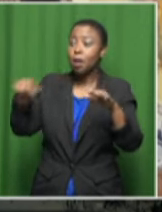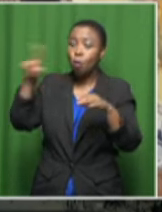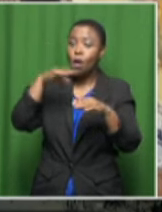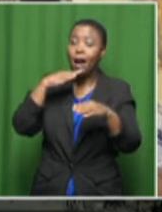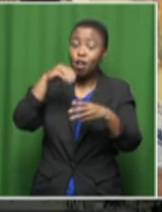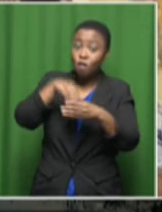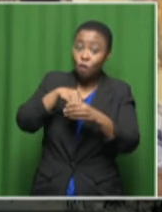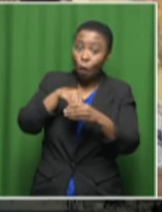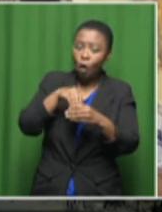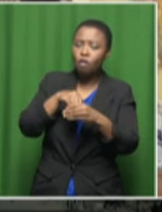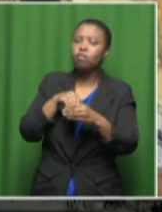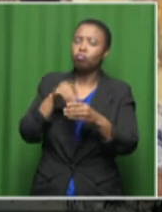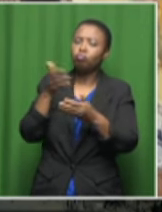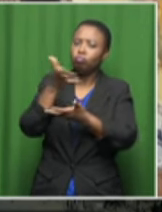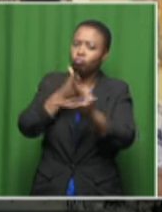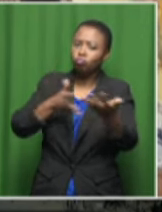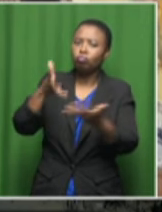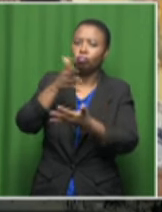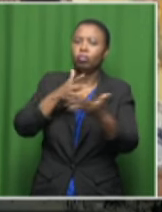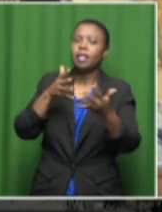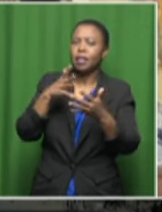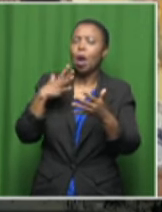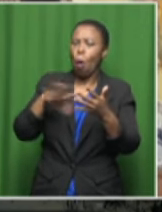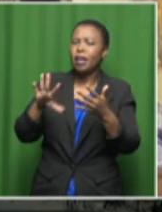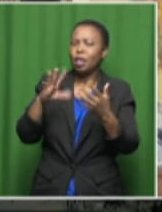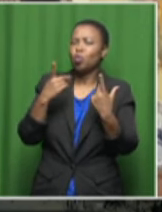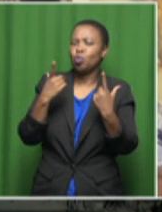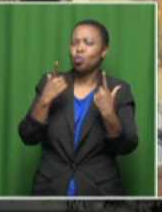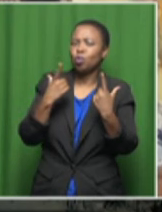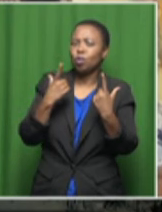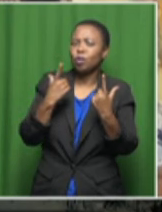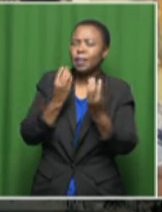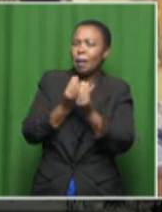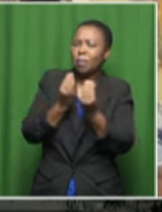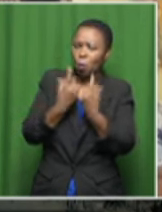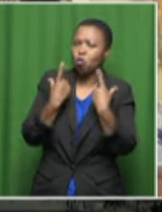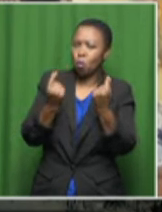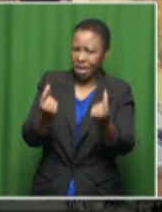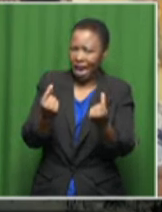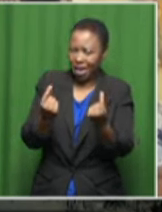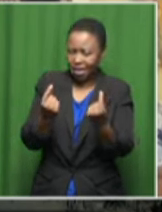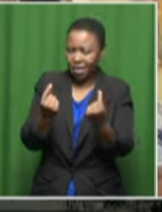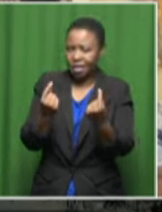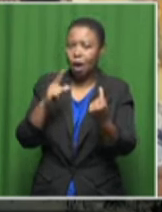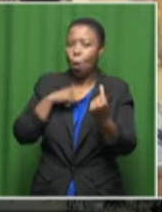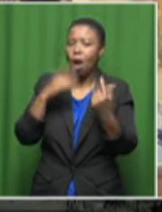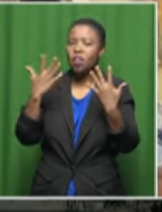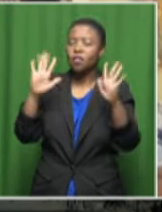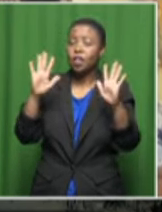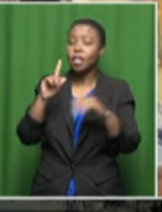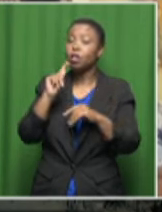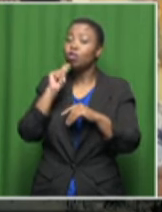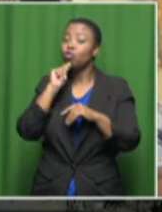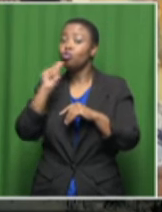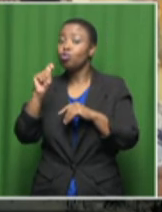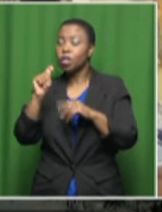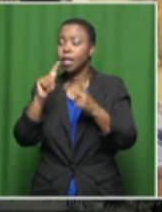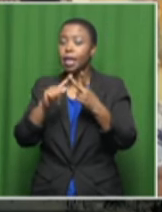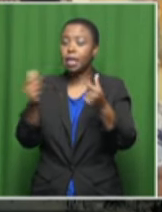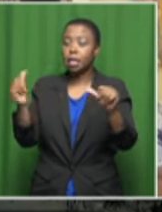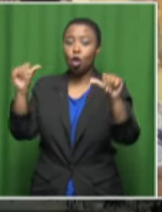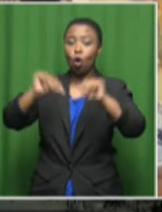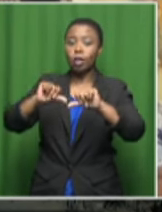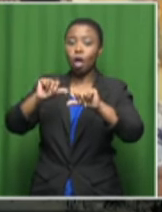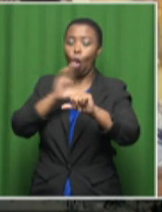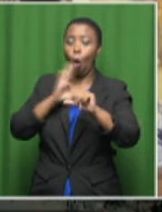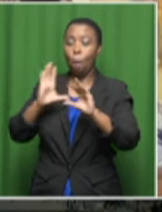trying to get some movement on for a very long time. Since the conclusion of the work of the Truth and Reconciliation Commission, there